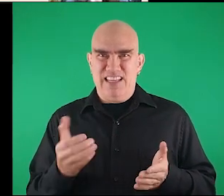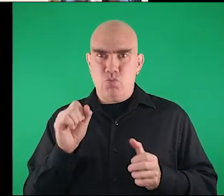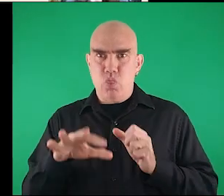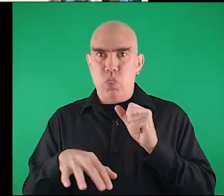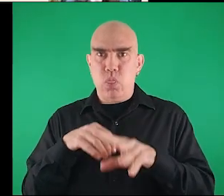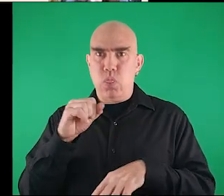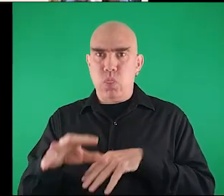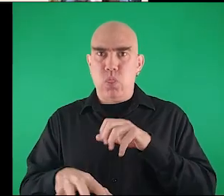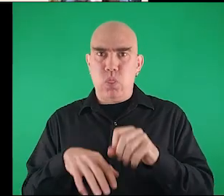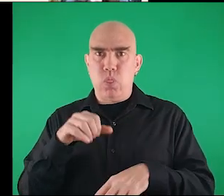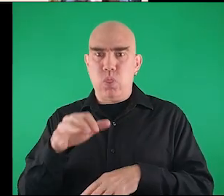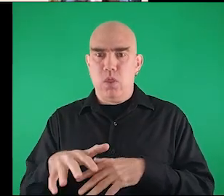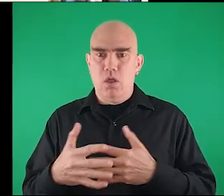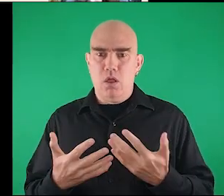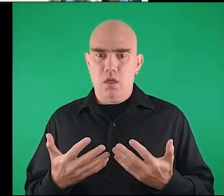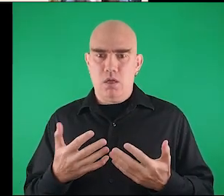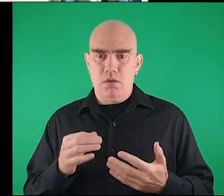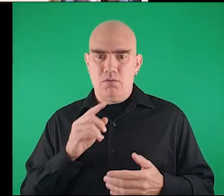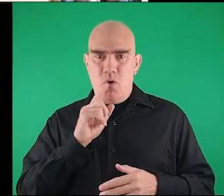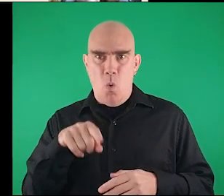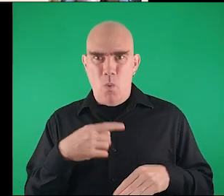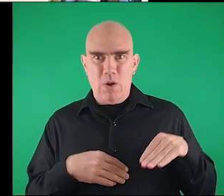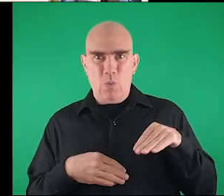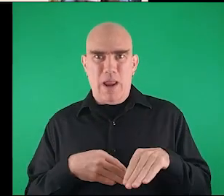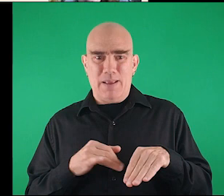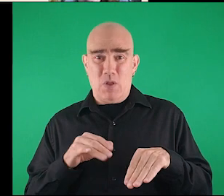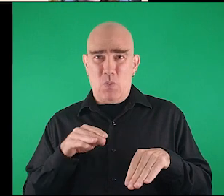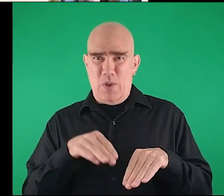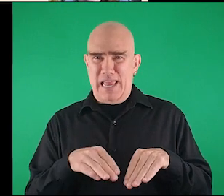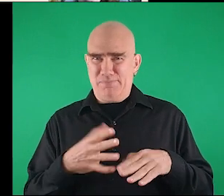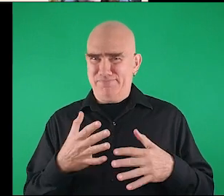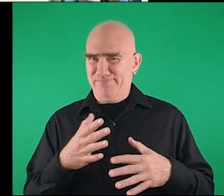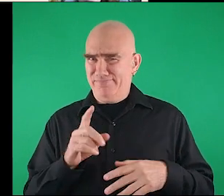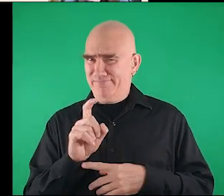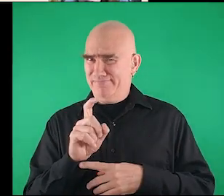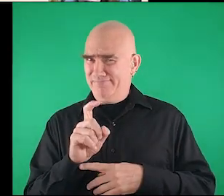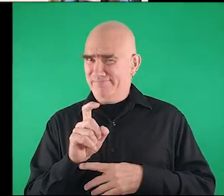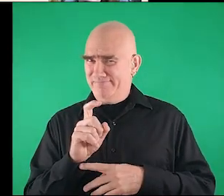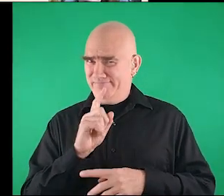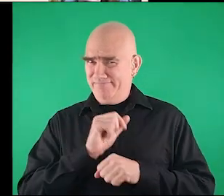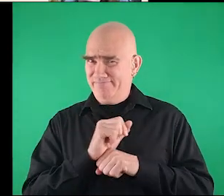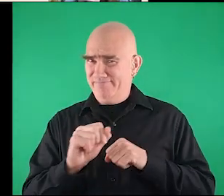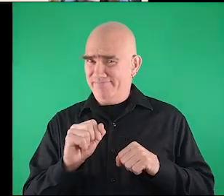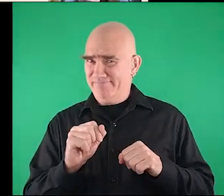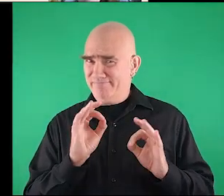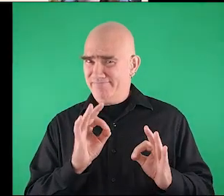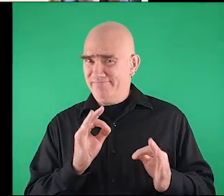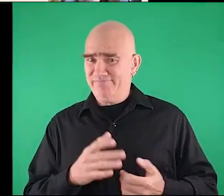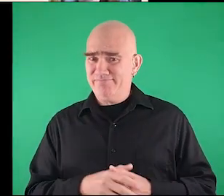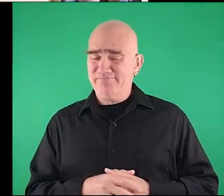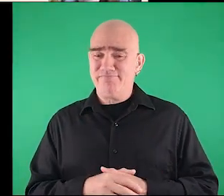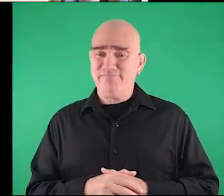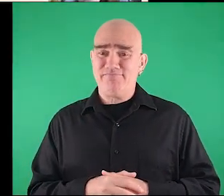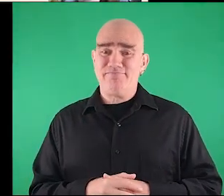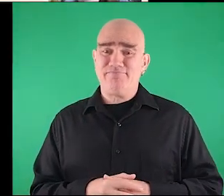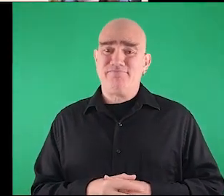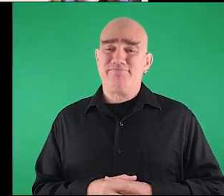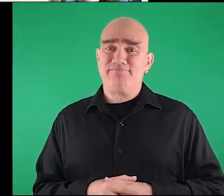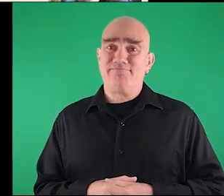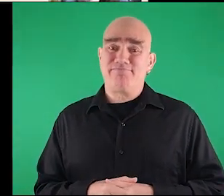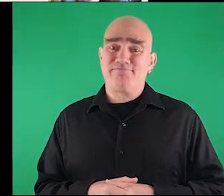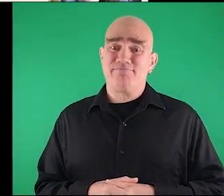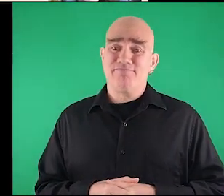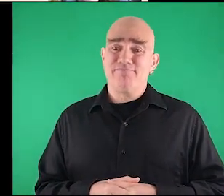all kind of this and put in here so it's only the ramp um and the ramp is